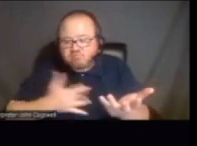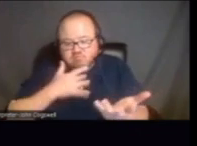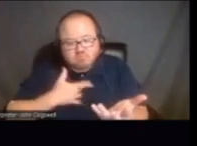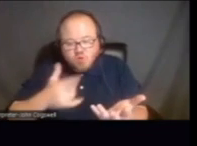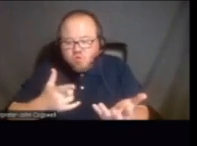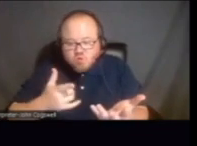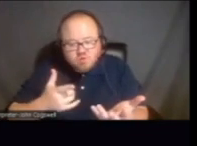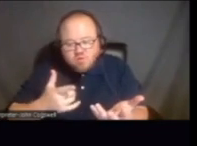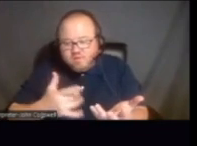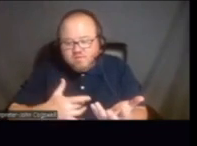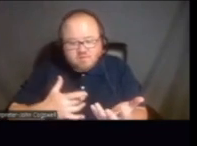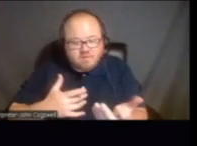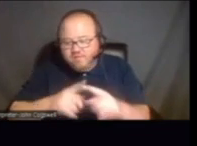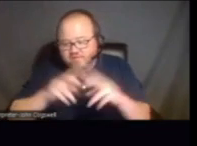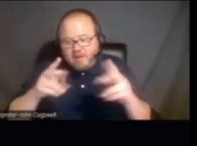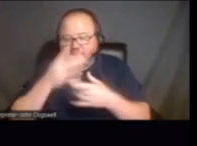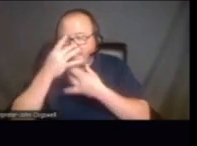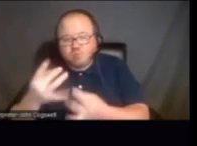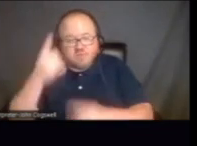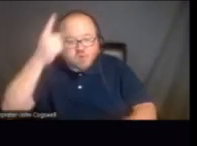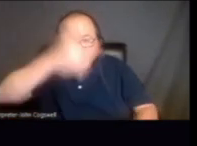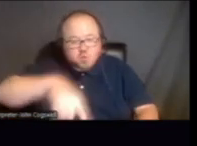you know, that was interesting for you?